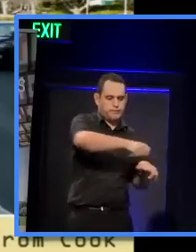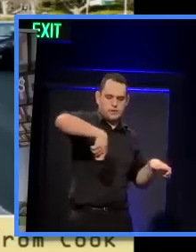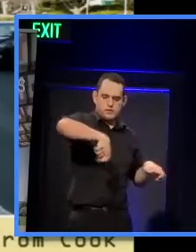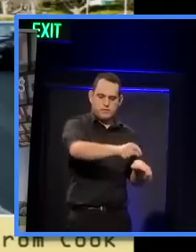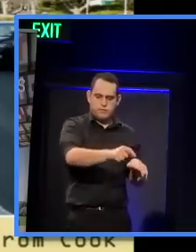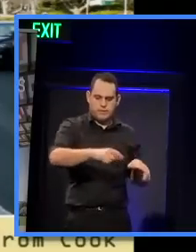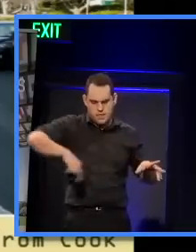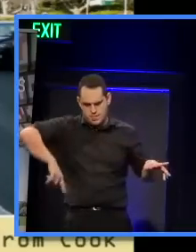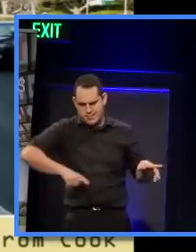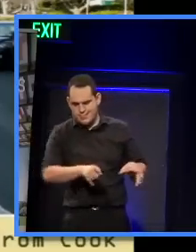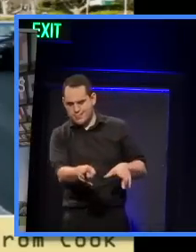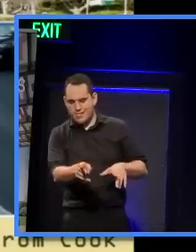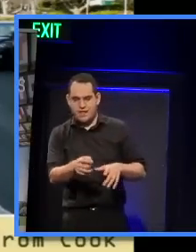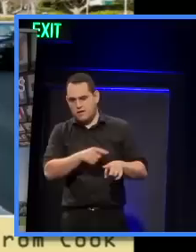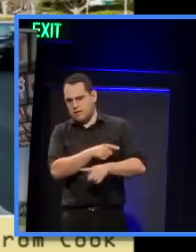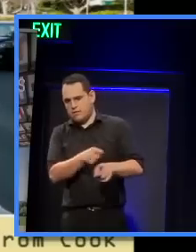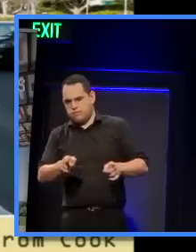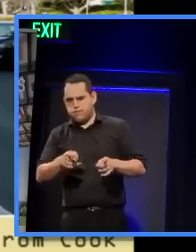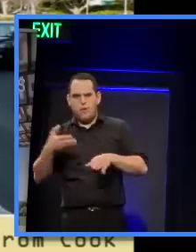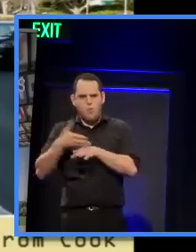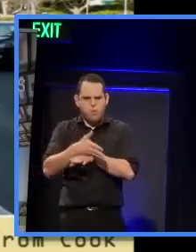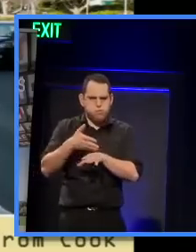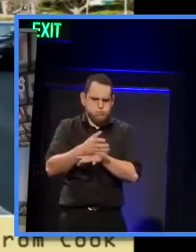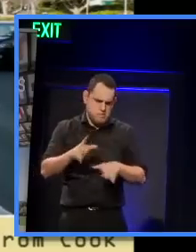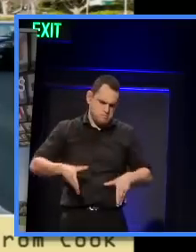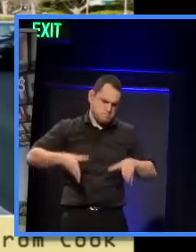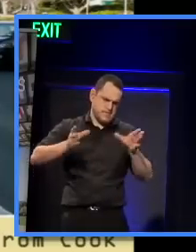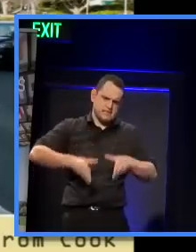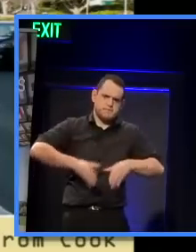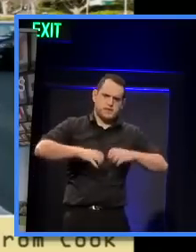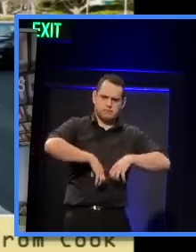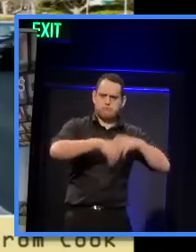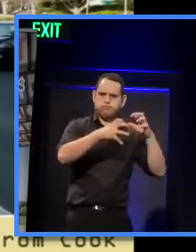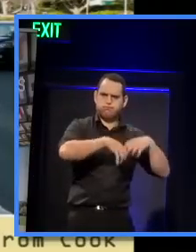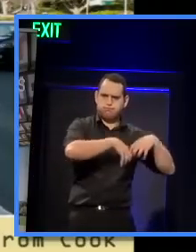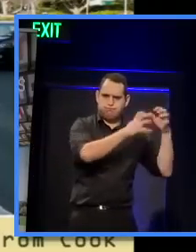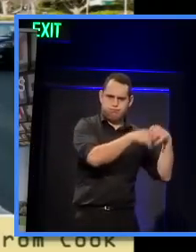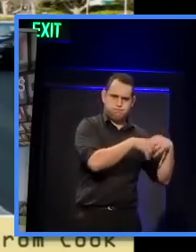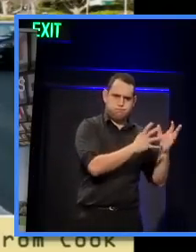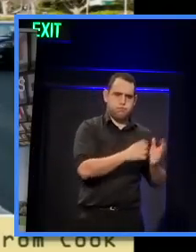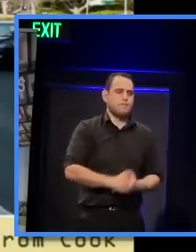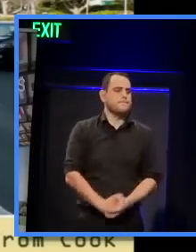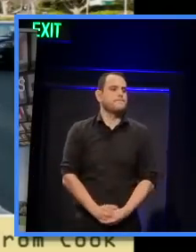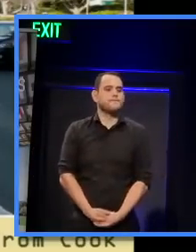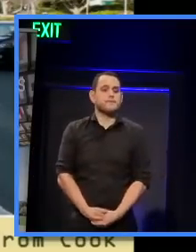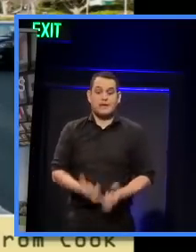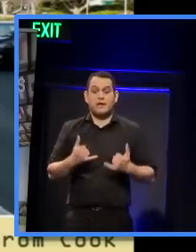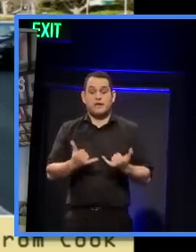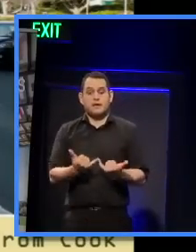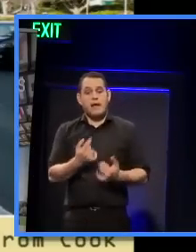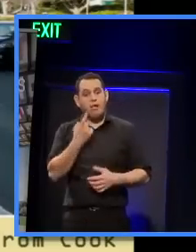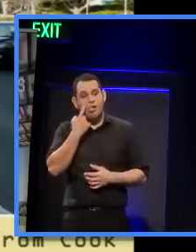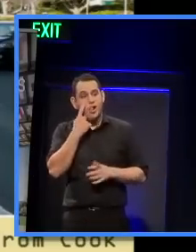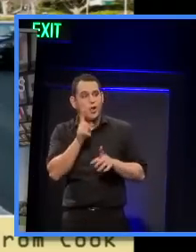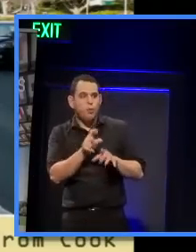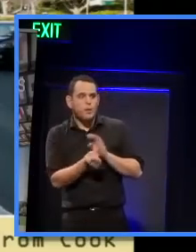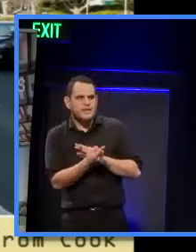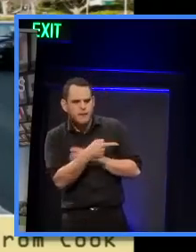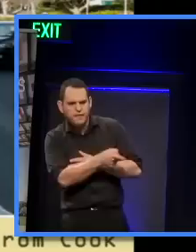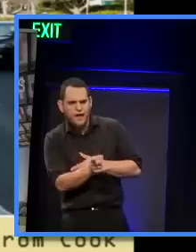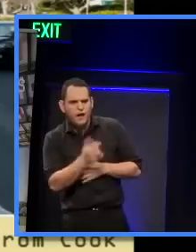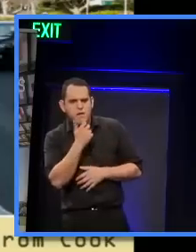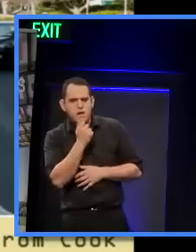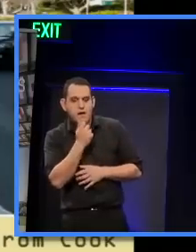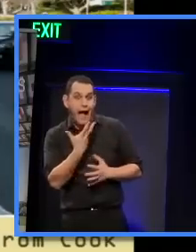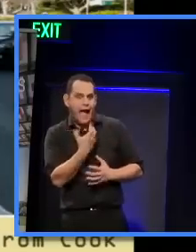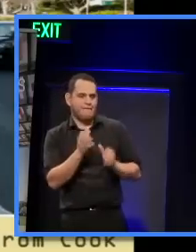other very exciting stream of work going on. So, you'll notice that we're looking at, you know, what is there now. I've got a couple of